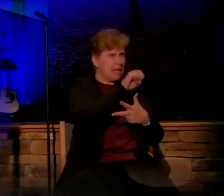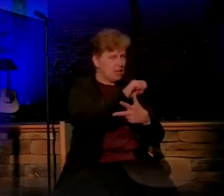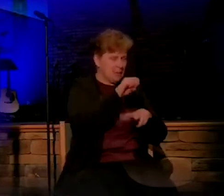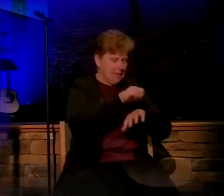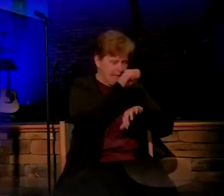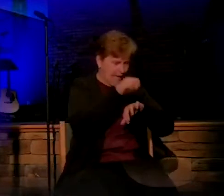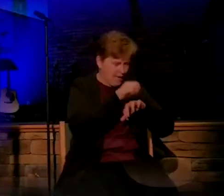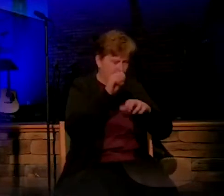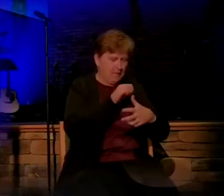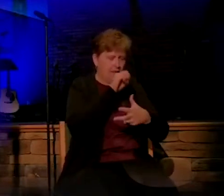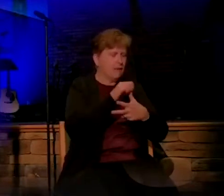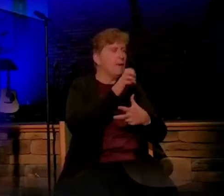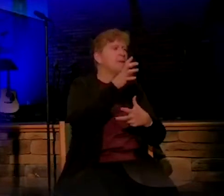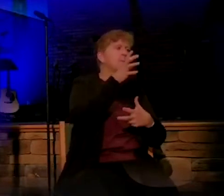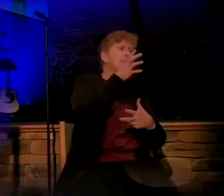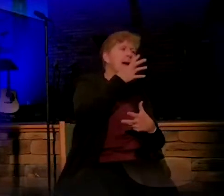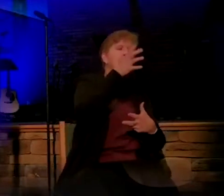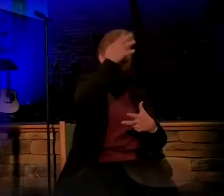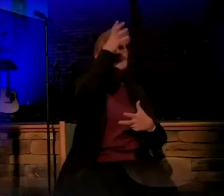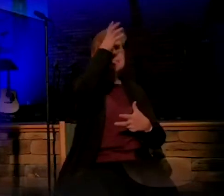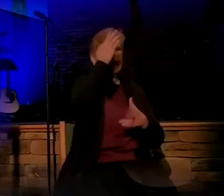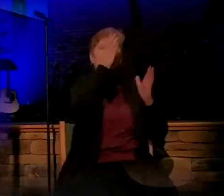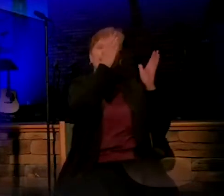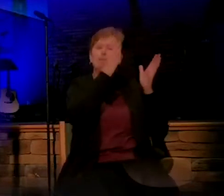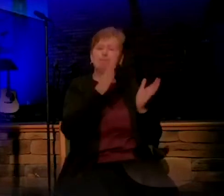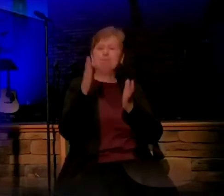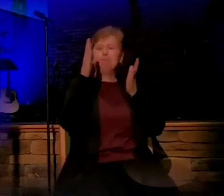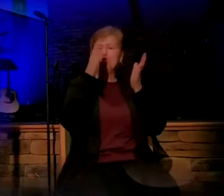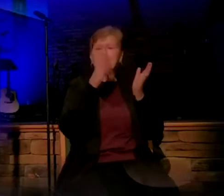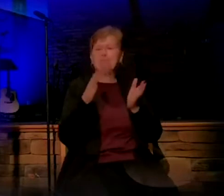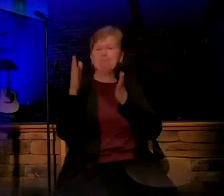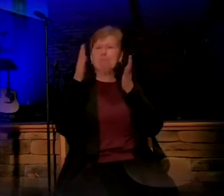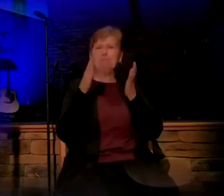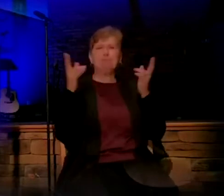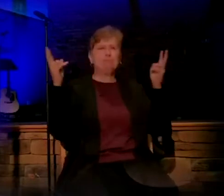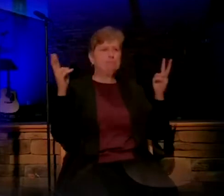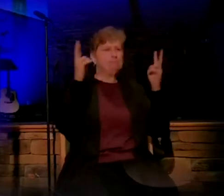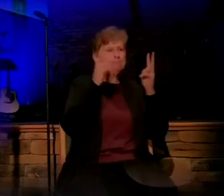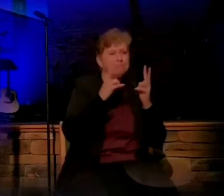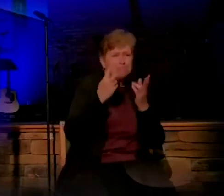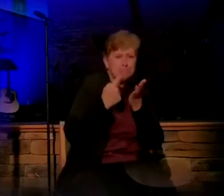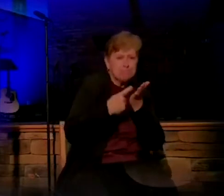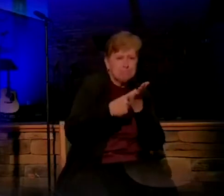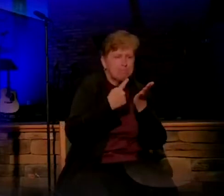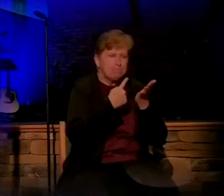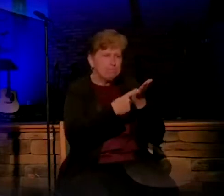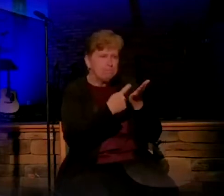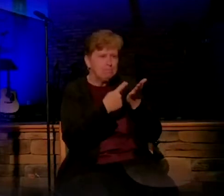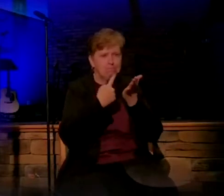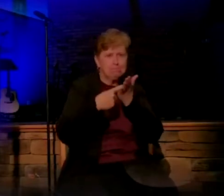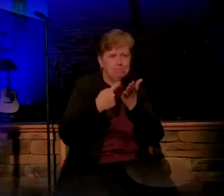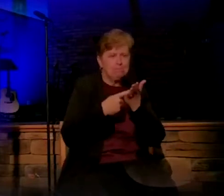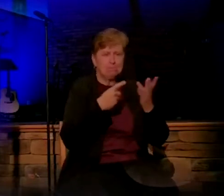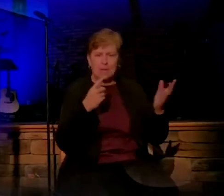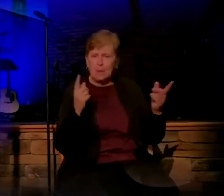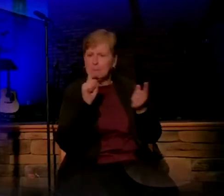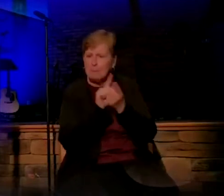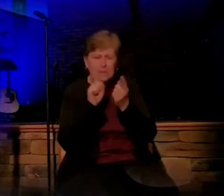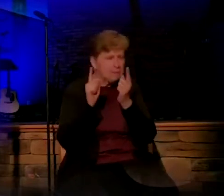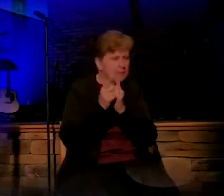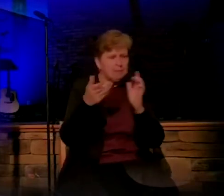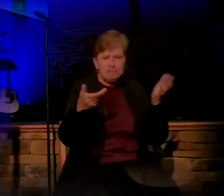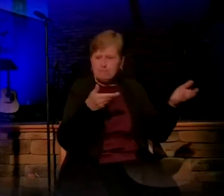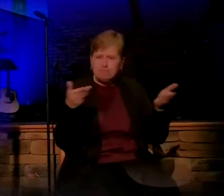It could have been moms and dads who did all the arranging and there would have been that awkward moment. Joseph meet Mary, Mary meet Joseph.